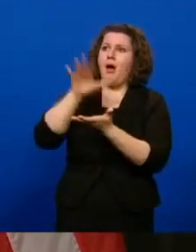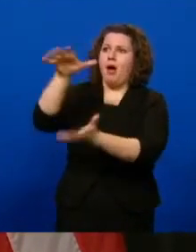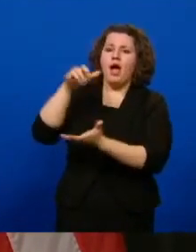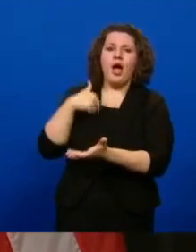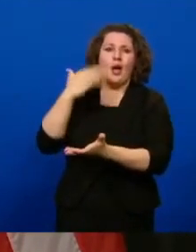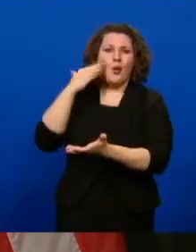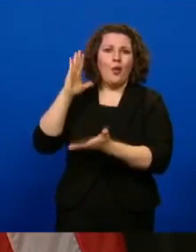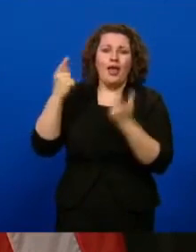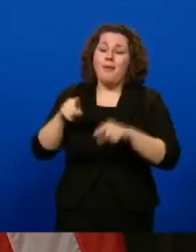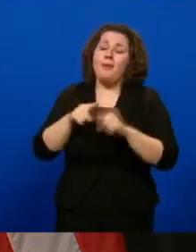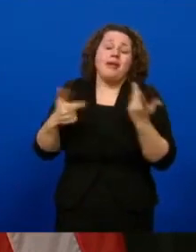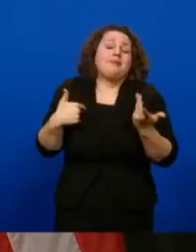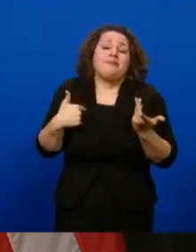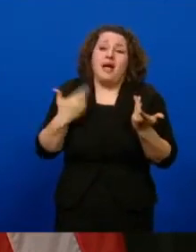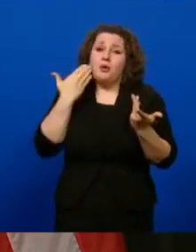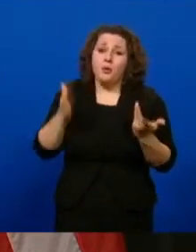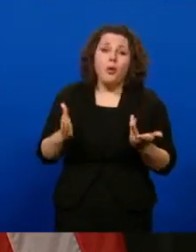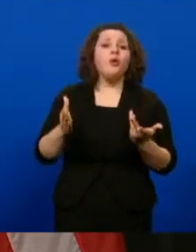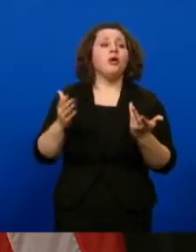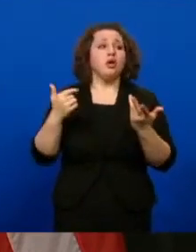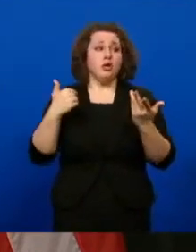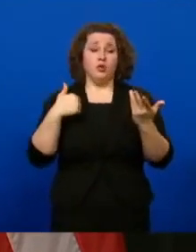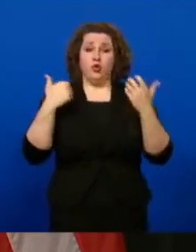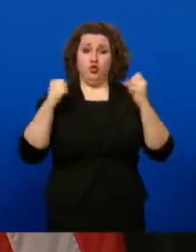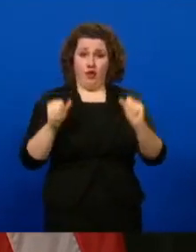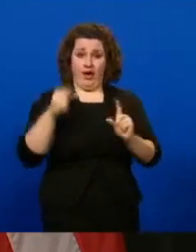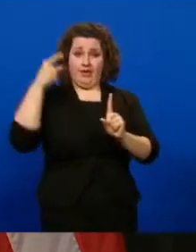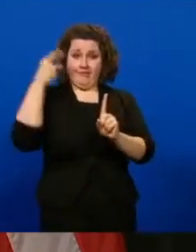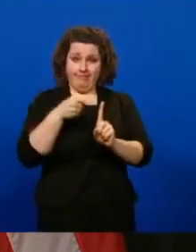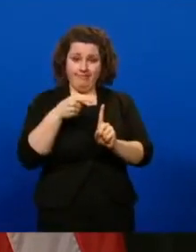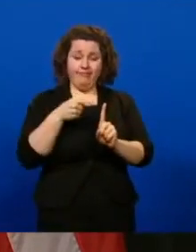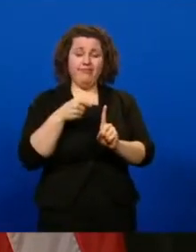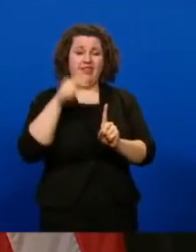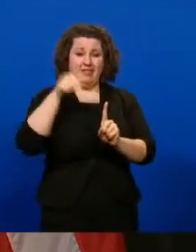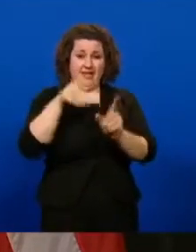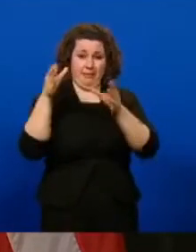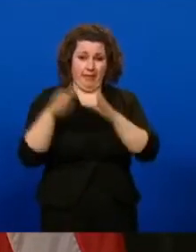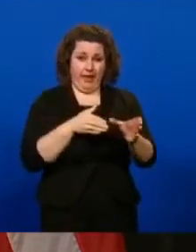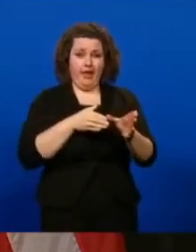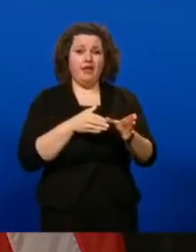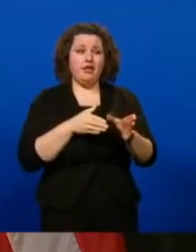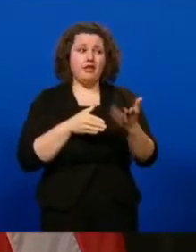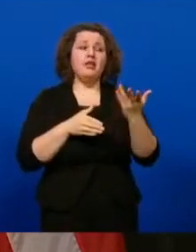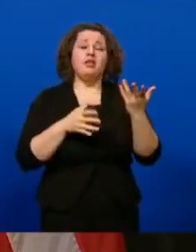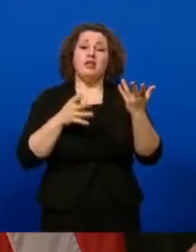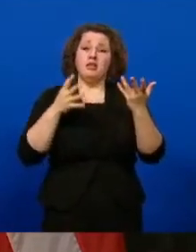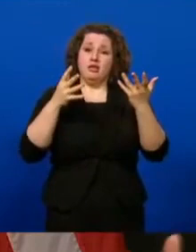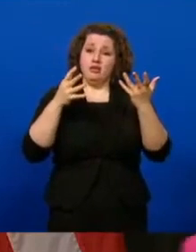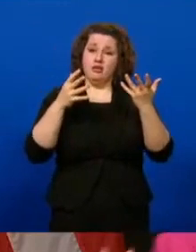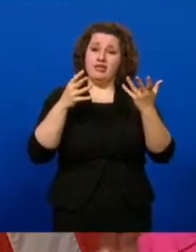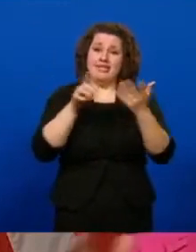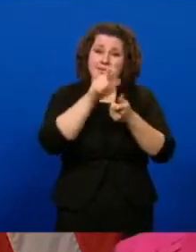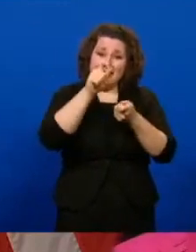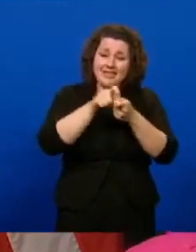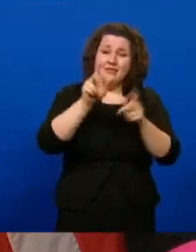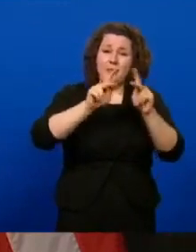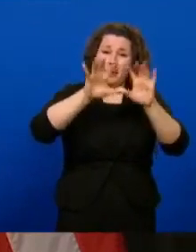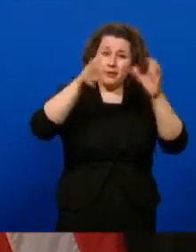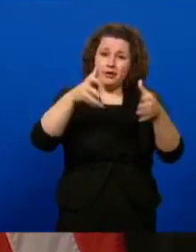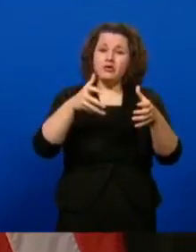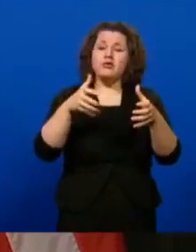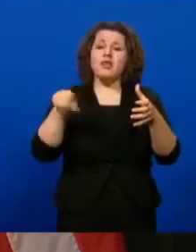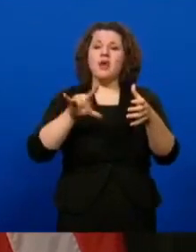I think what they can see, though, what we're trying to do by putting this together is to let certain populations have some